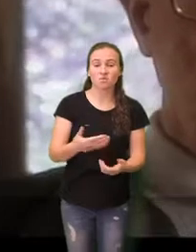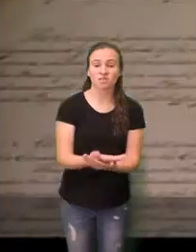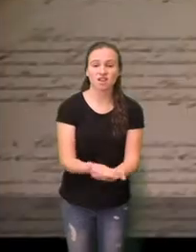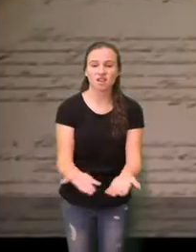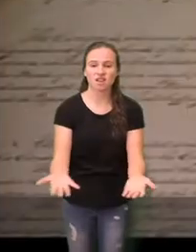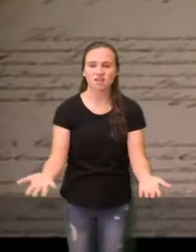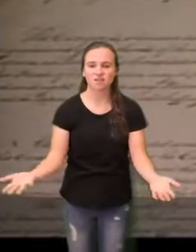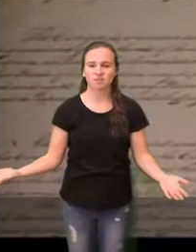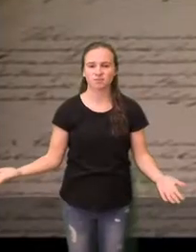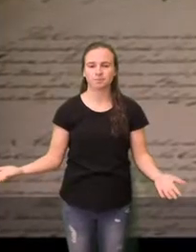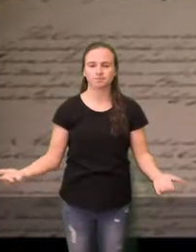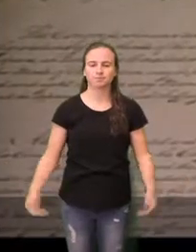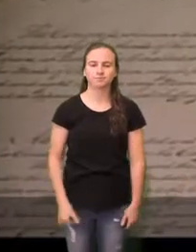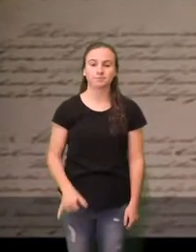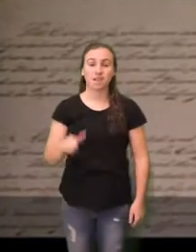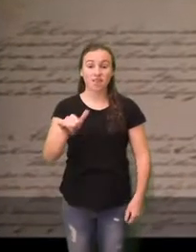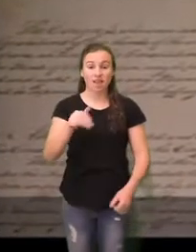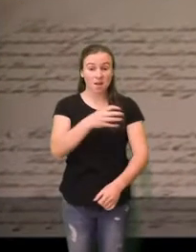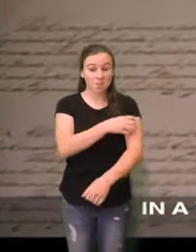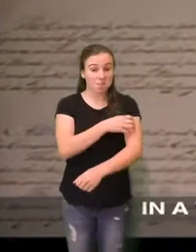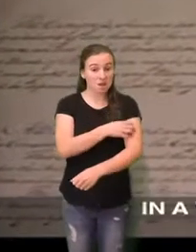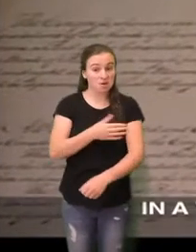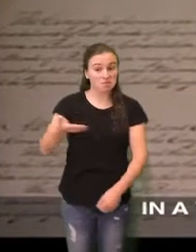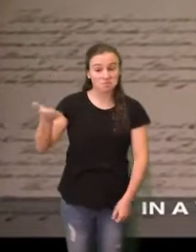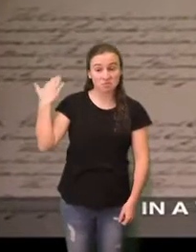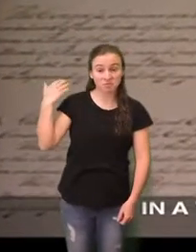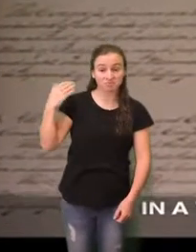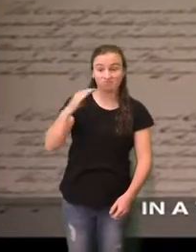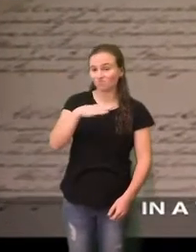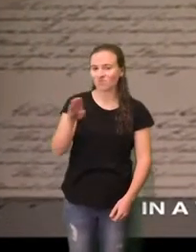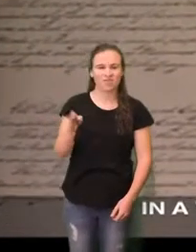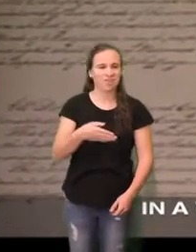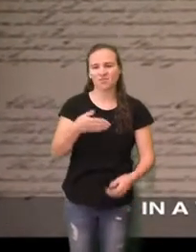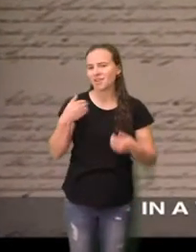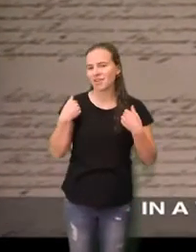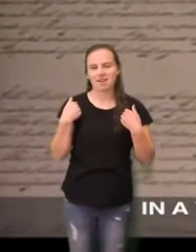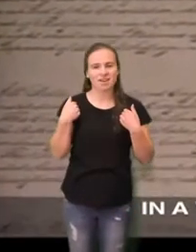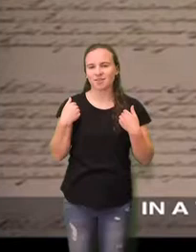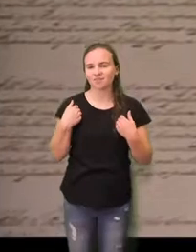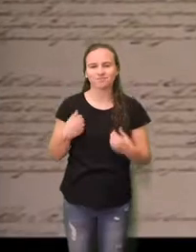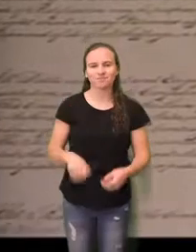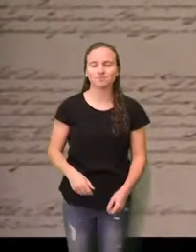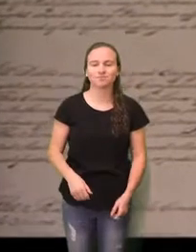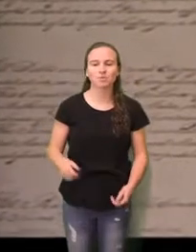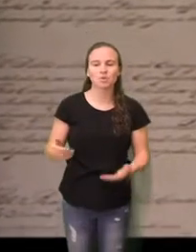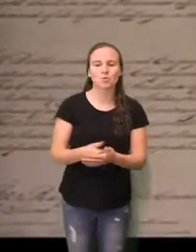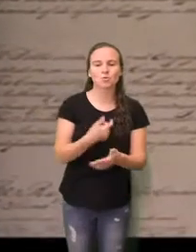individuals, have coercive power over individuals in a way that the Confederation never dreamed of.